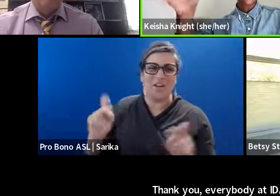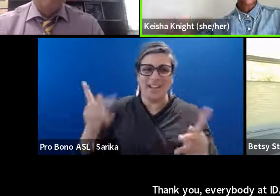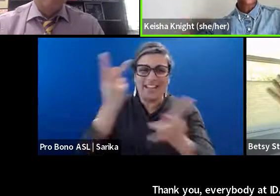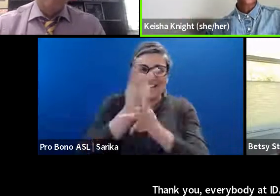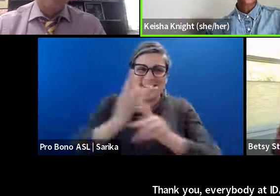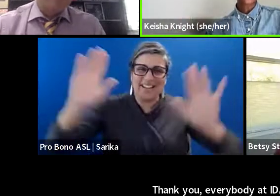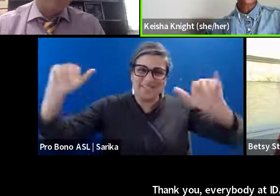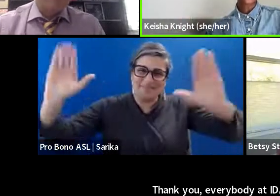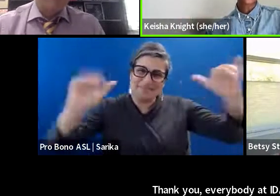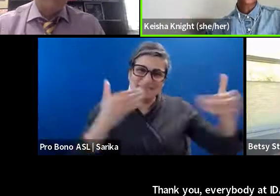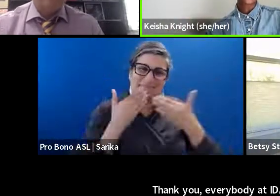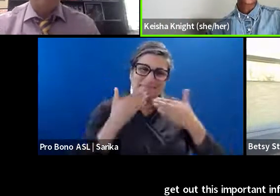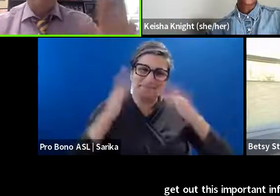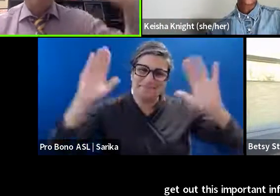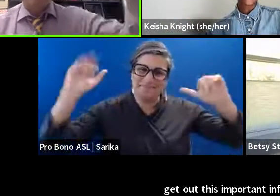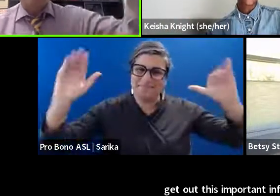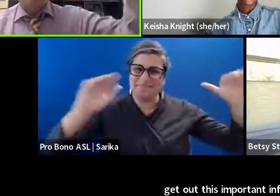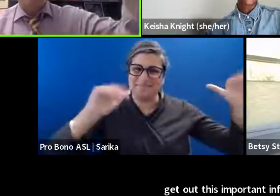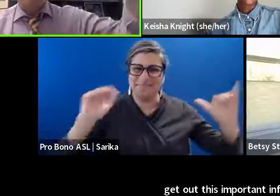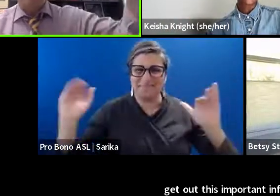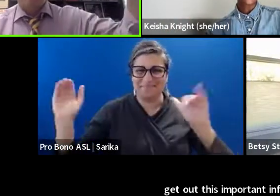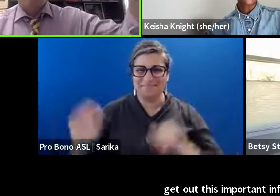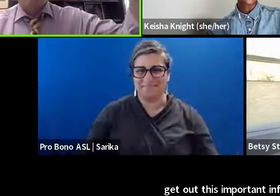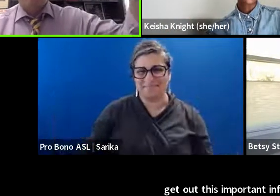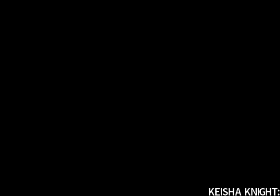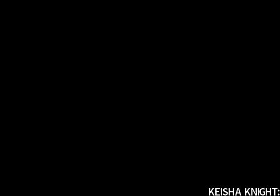care. Thanks everyone. Bye-bye.